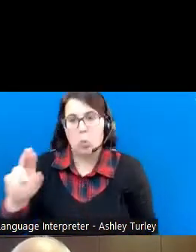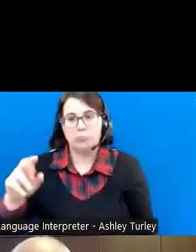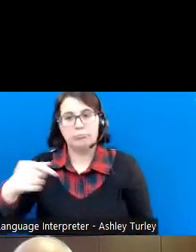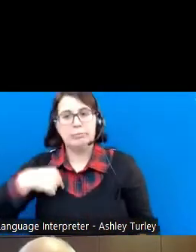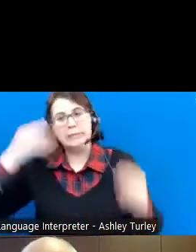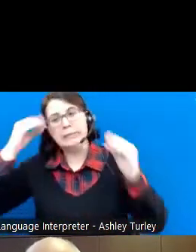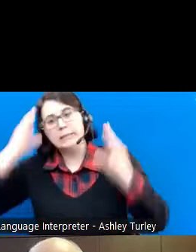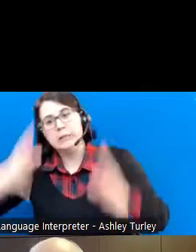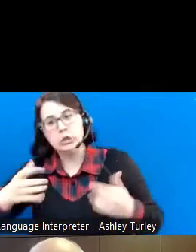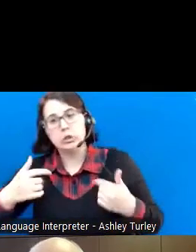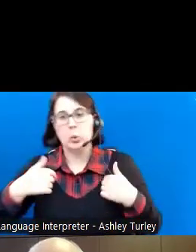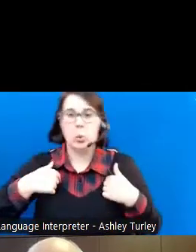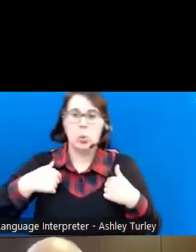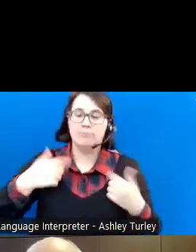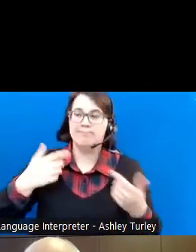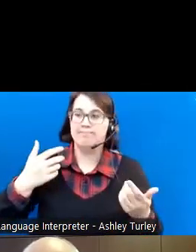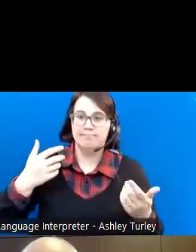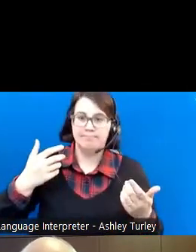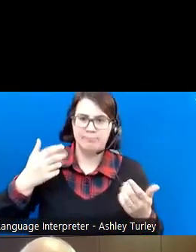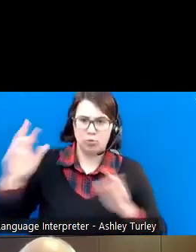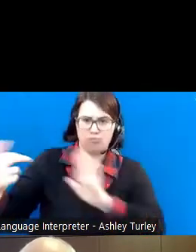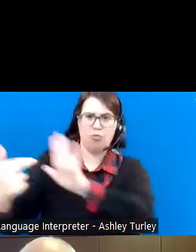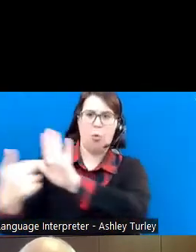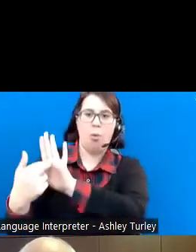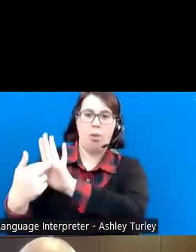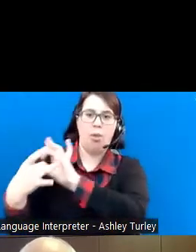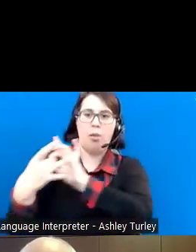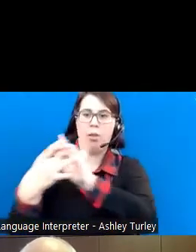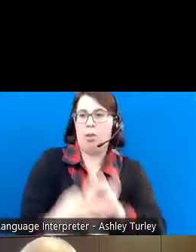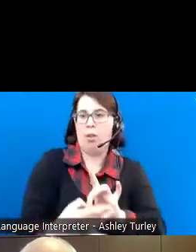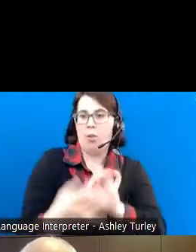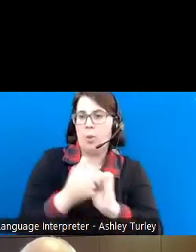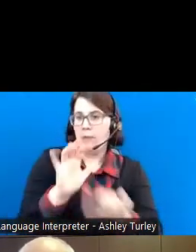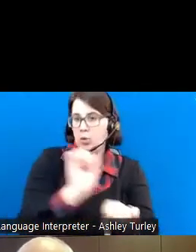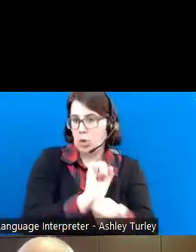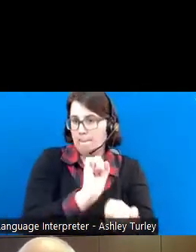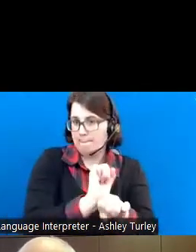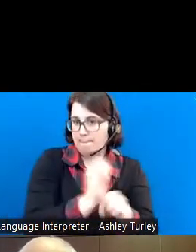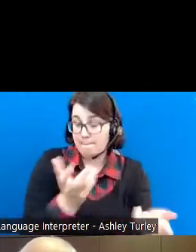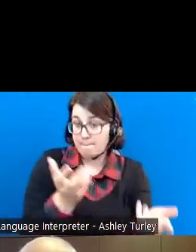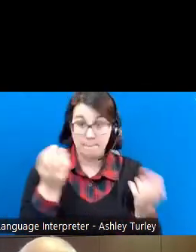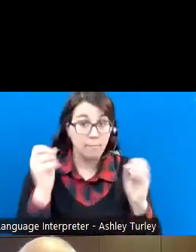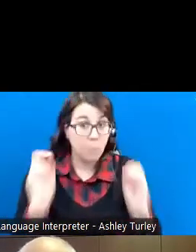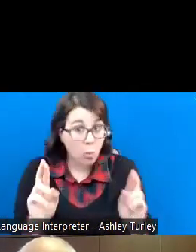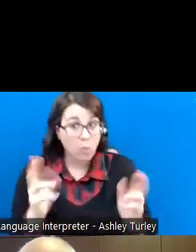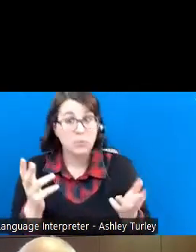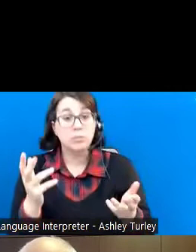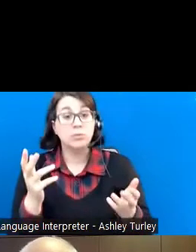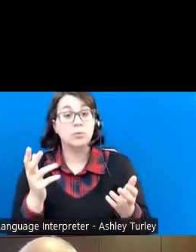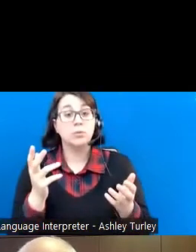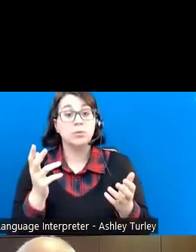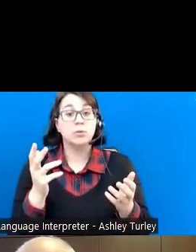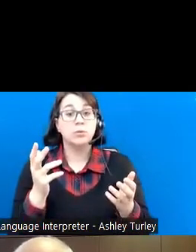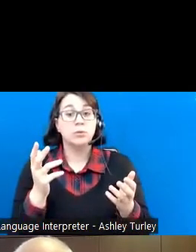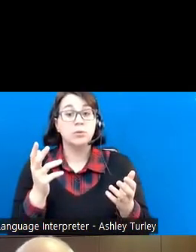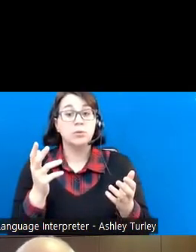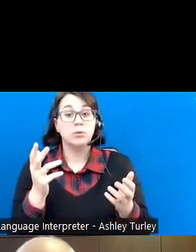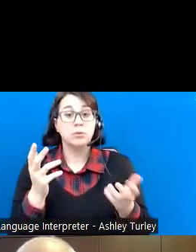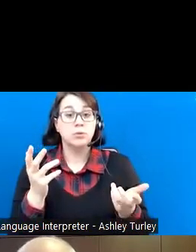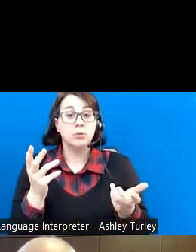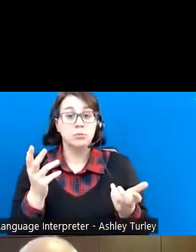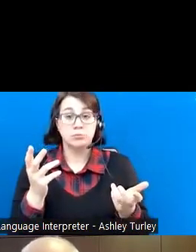teacher, or some kind of role relative to employment, or I'm a house